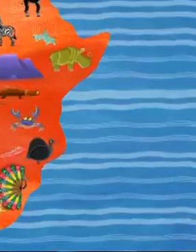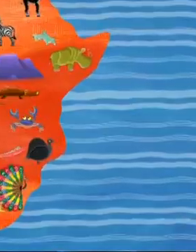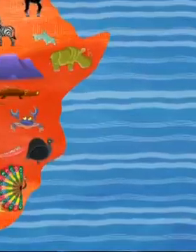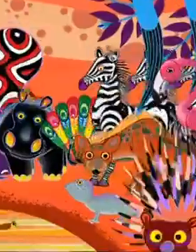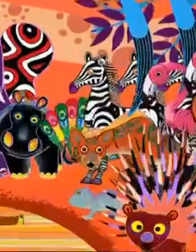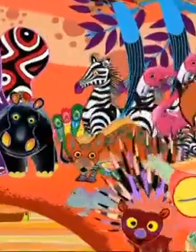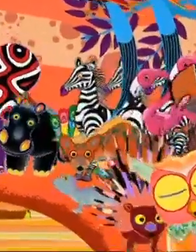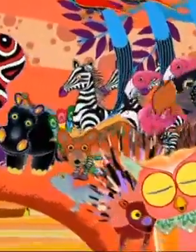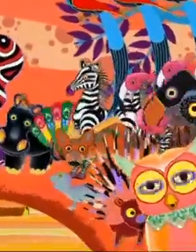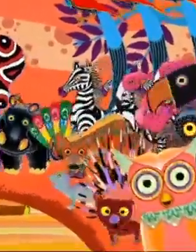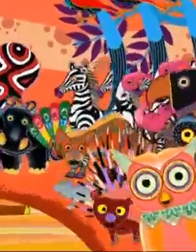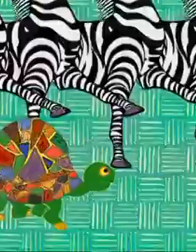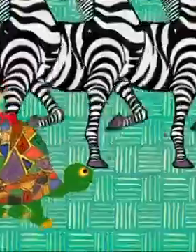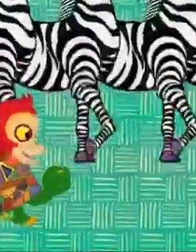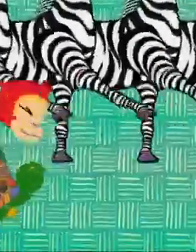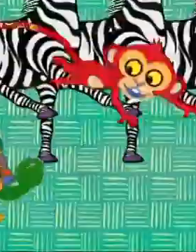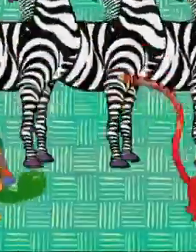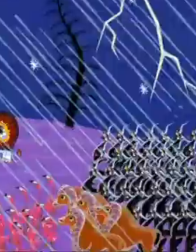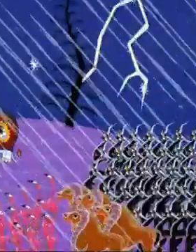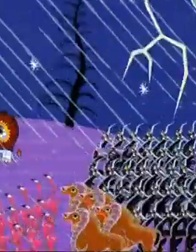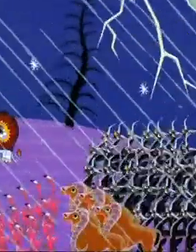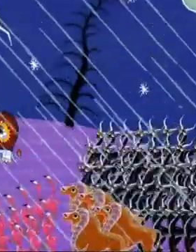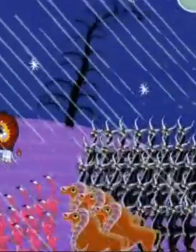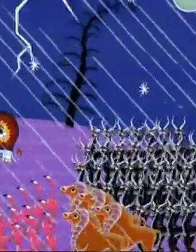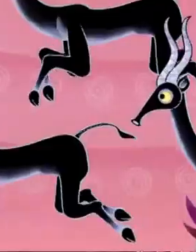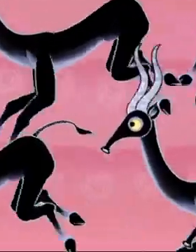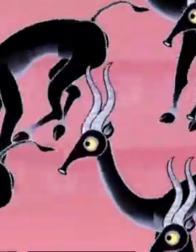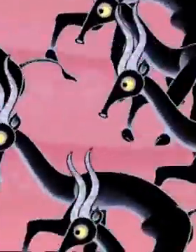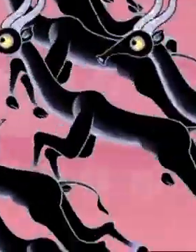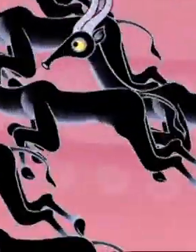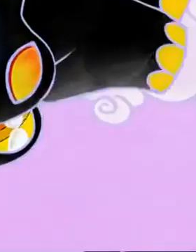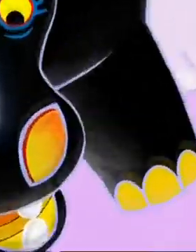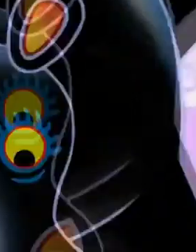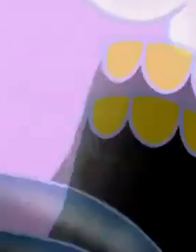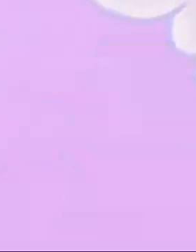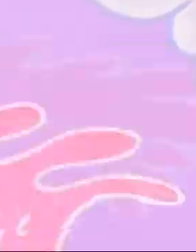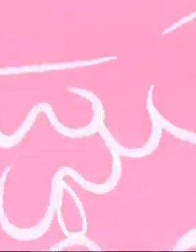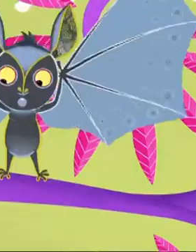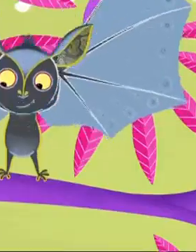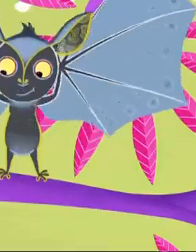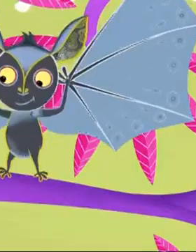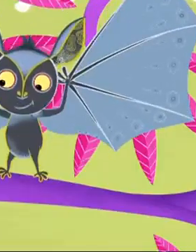Come From all over Africa, come stories of animals, adventure, and surprise.